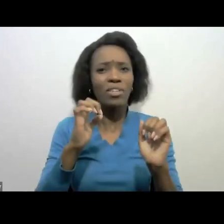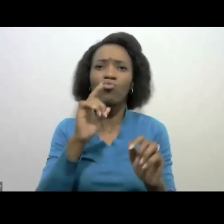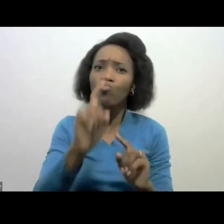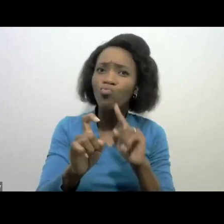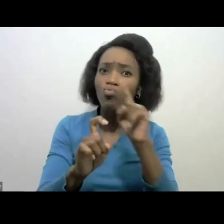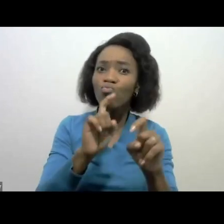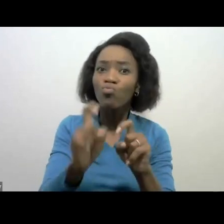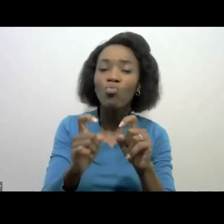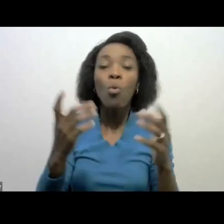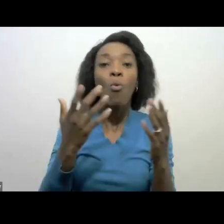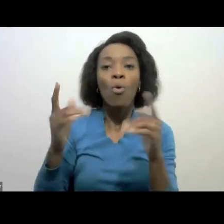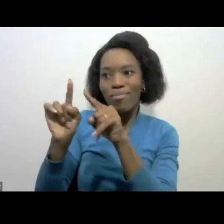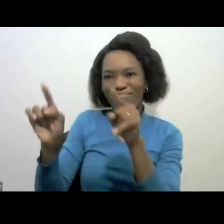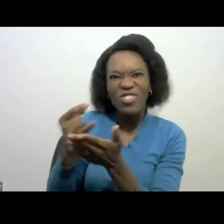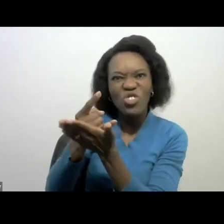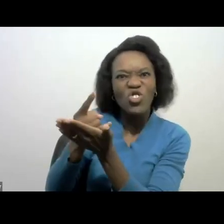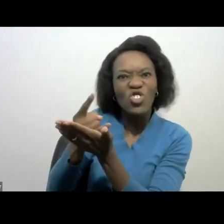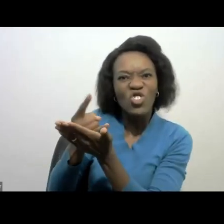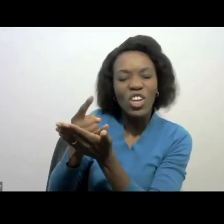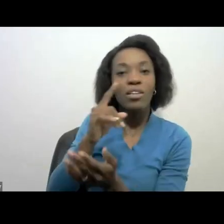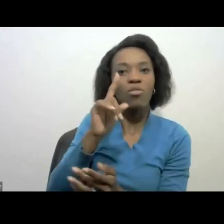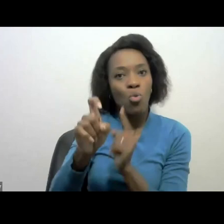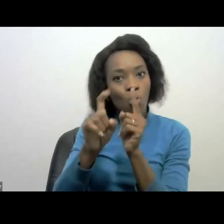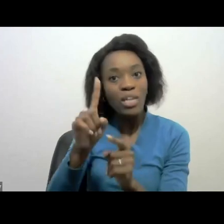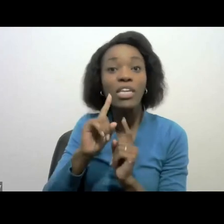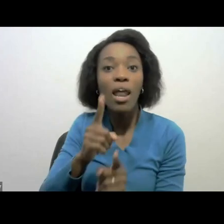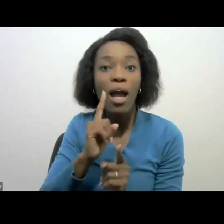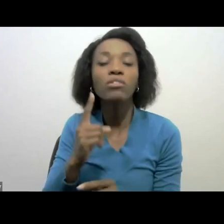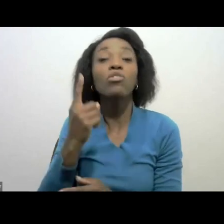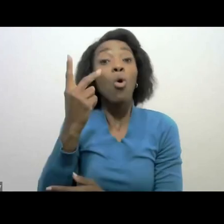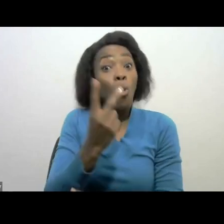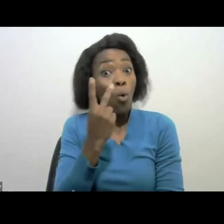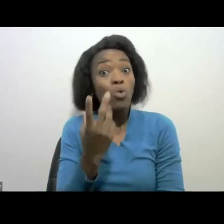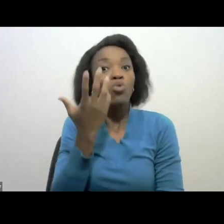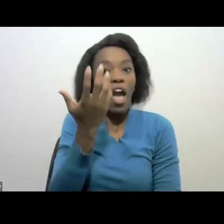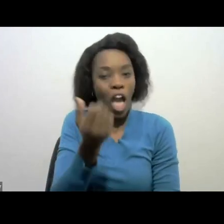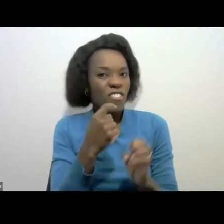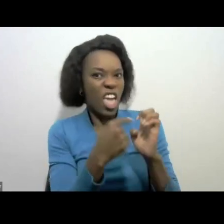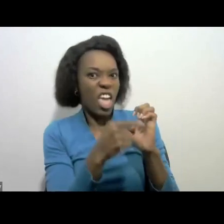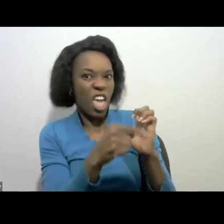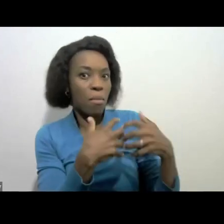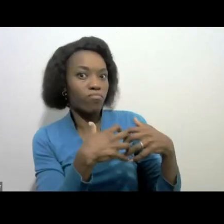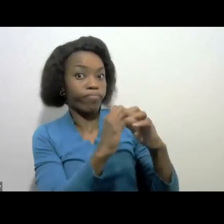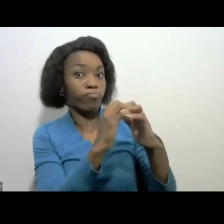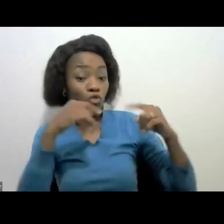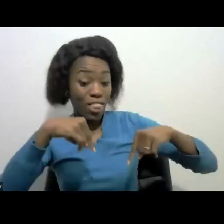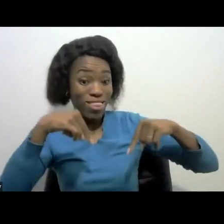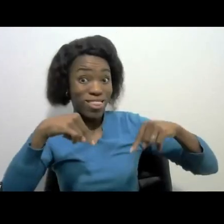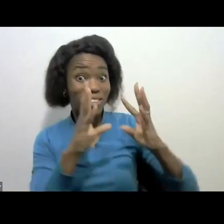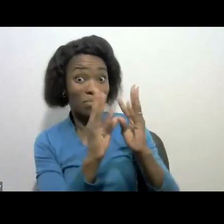chatbot. You can also send your question via our email, the email that we have created for this session only, which is